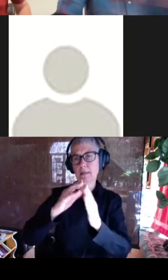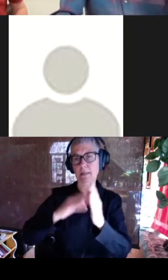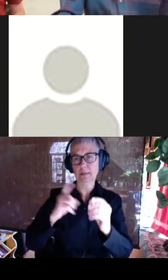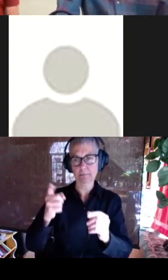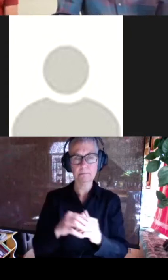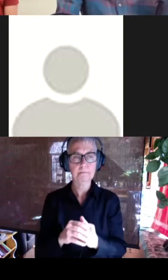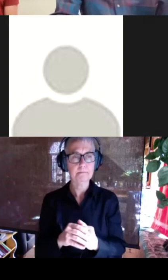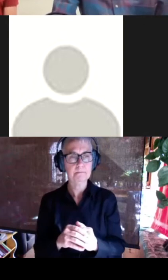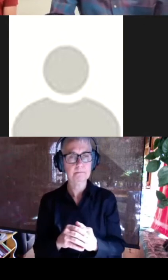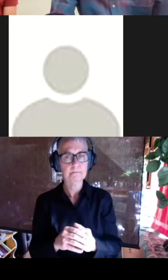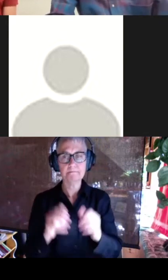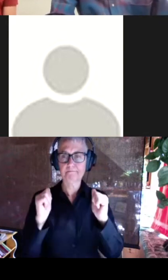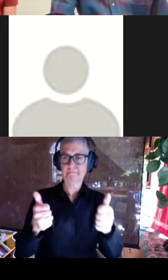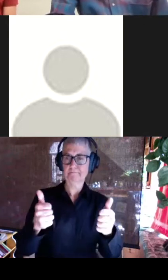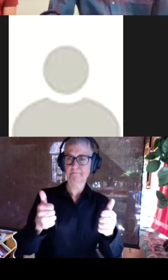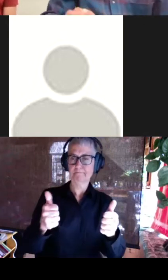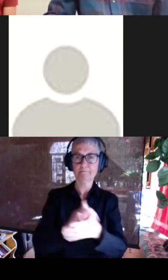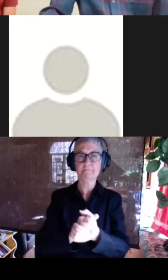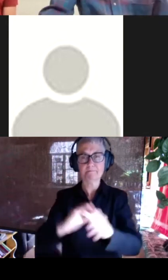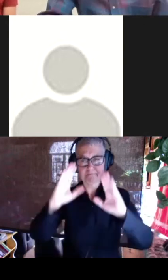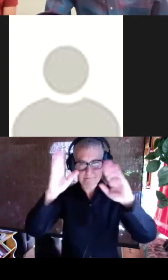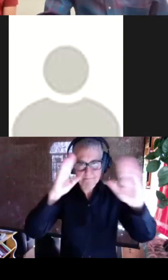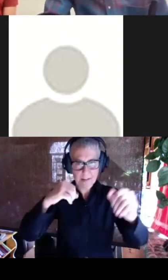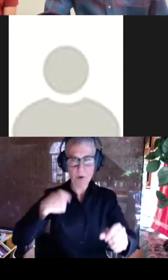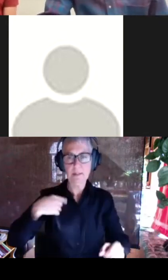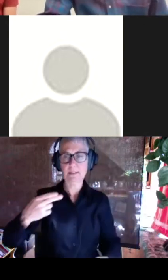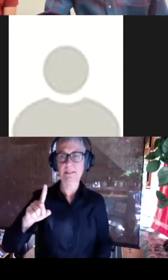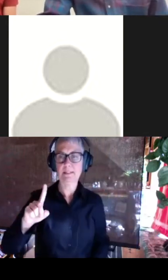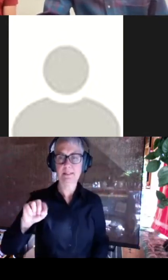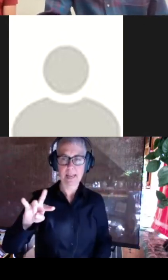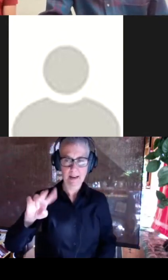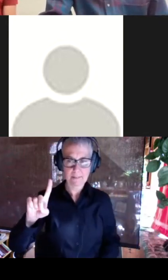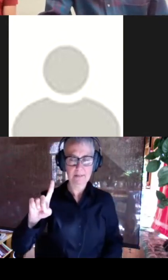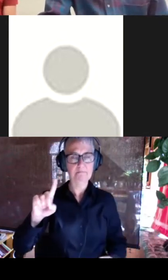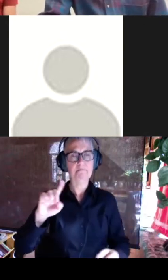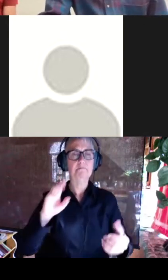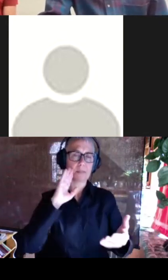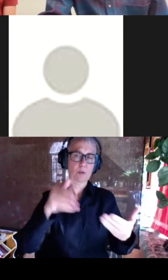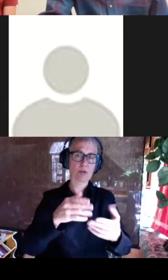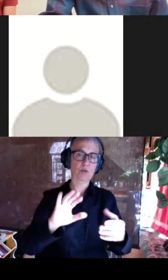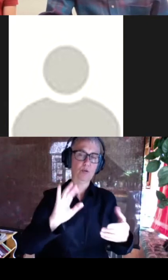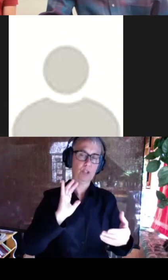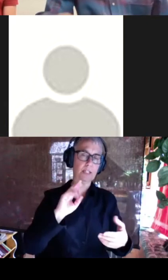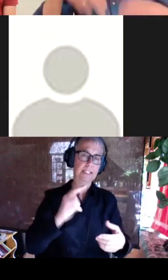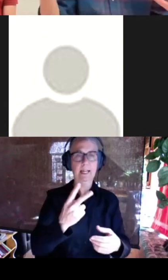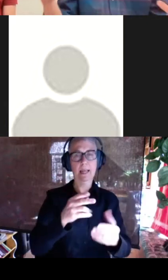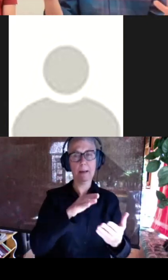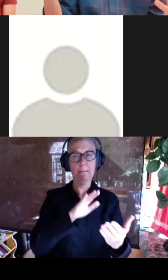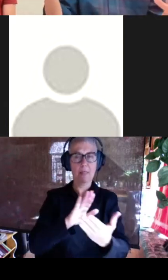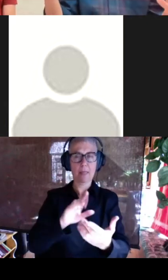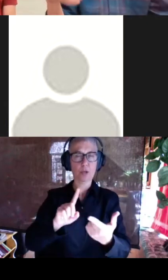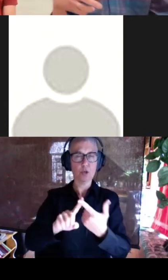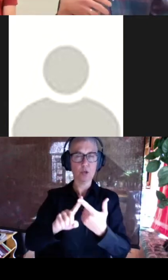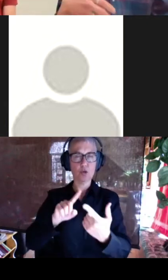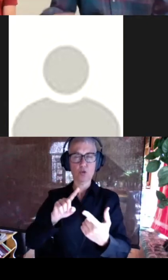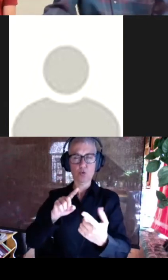Okay. Excellent. Yeah. Hi, everyone. I'm David. And I'll just introduce the second method we have for trying to tackle the